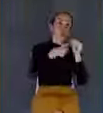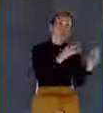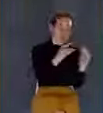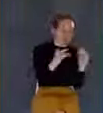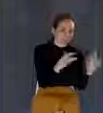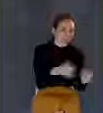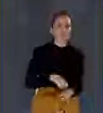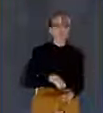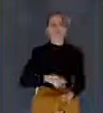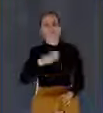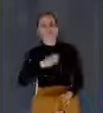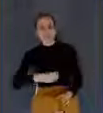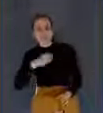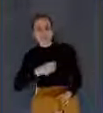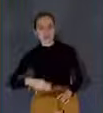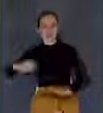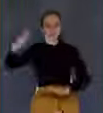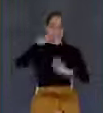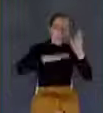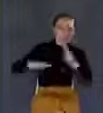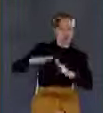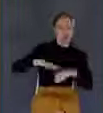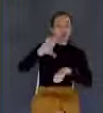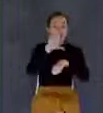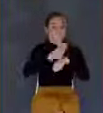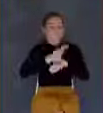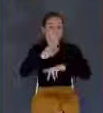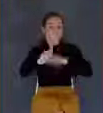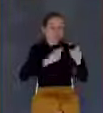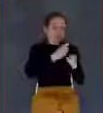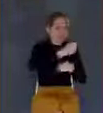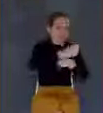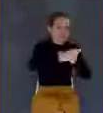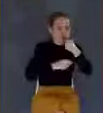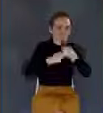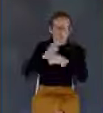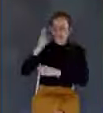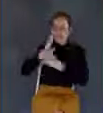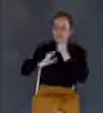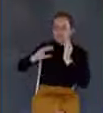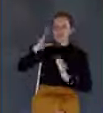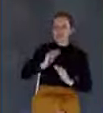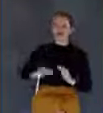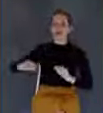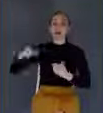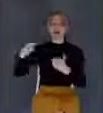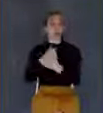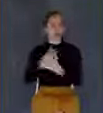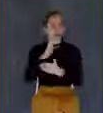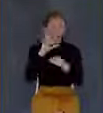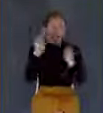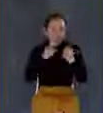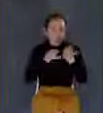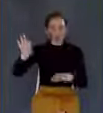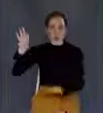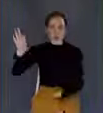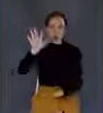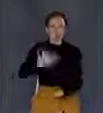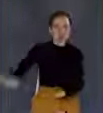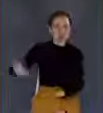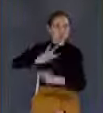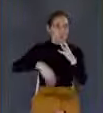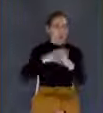be persecutions towards the church. The gospel will be preached in all the world. People will be betrayed by their own loved ones,